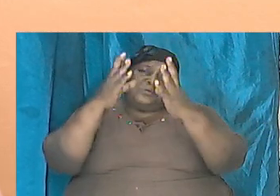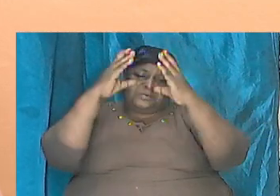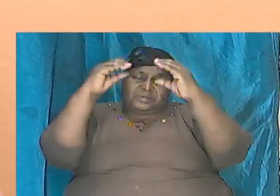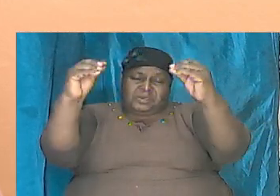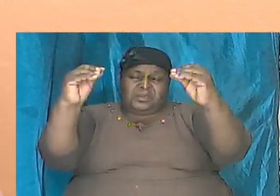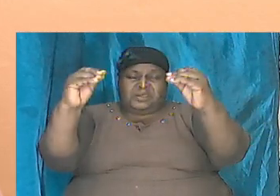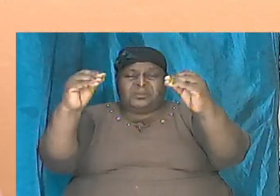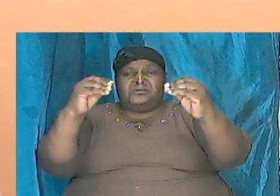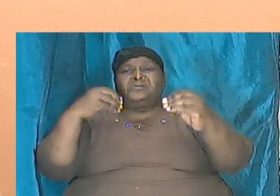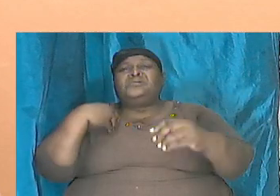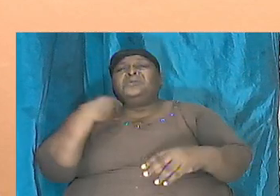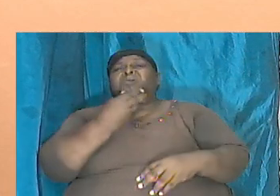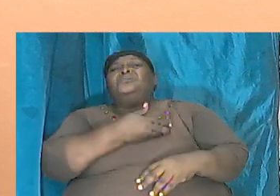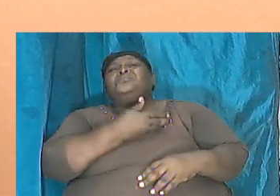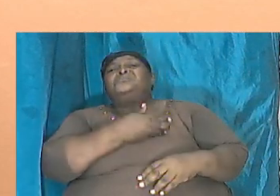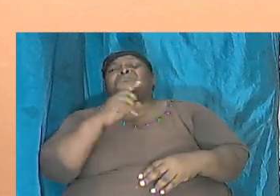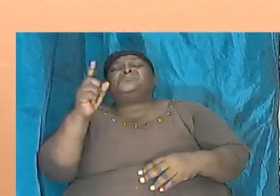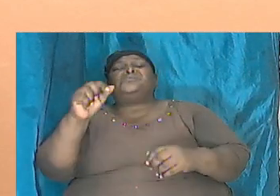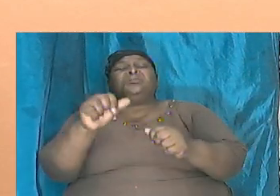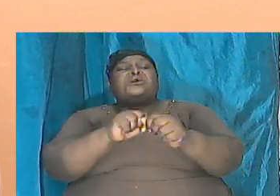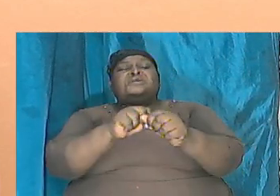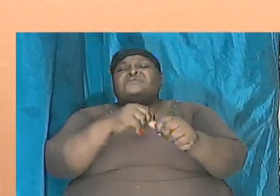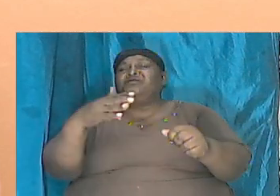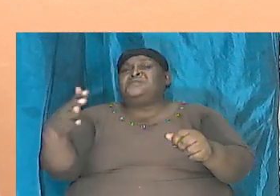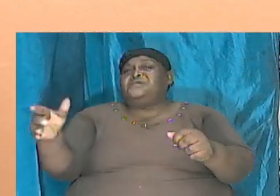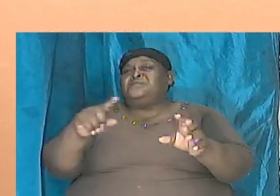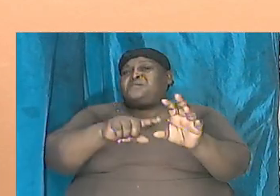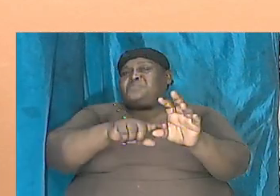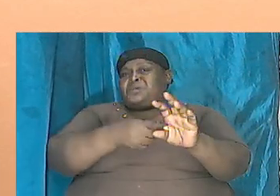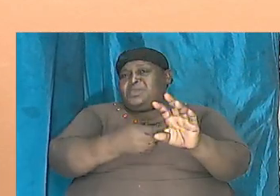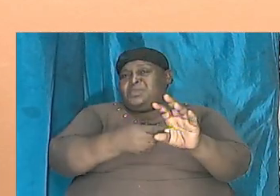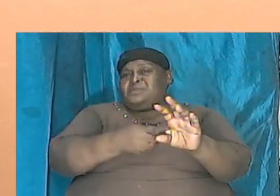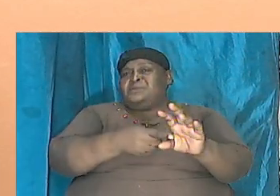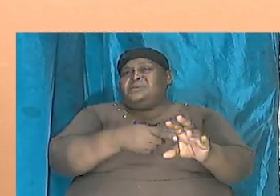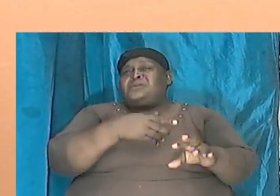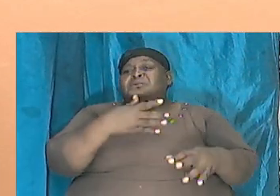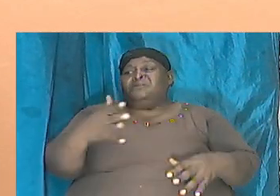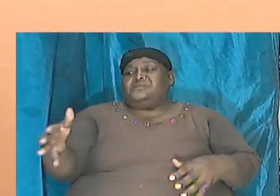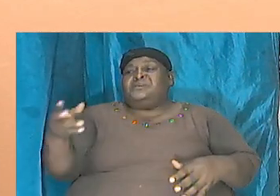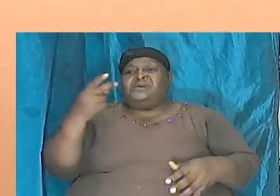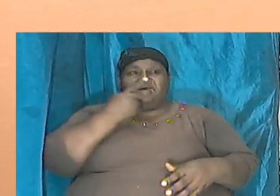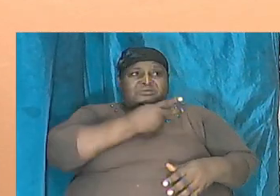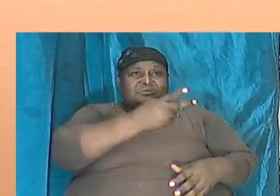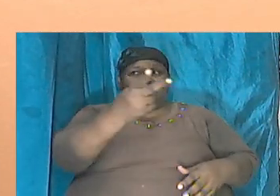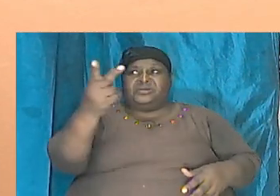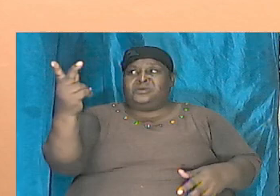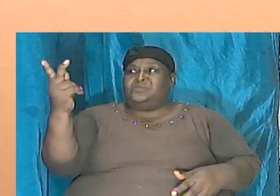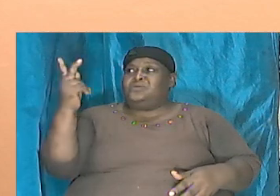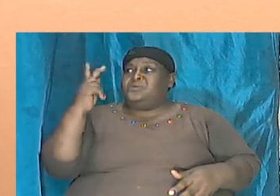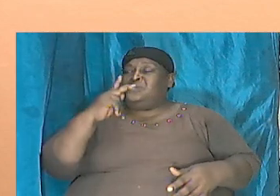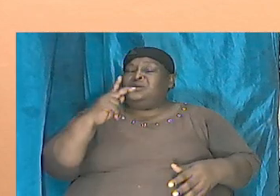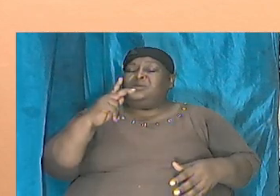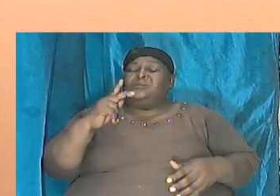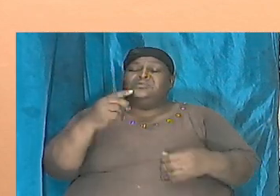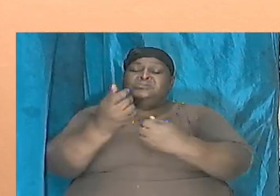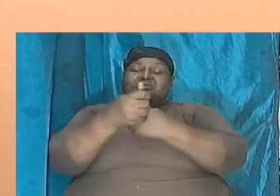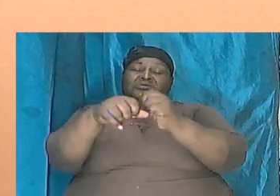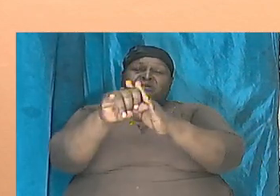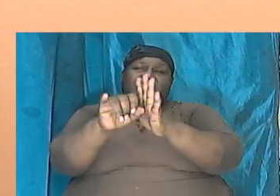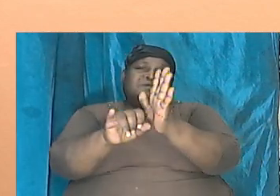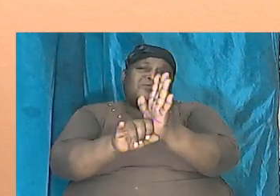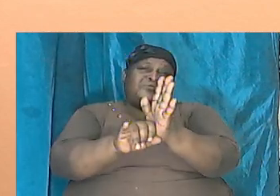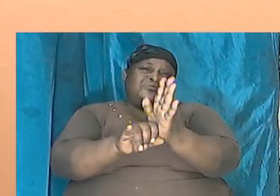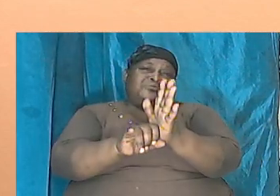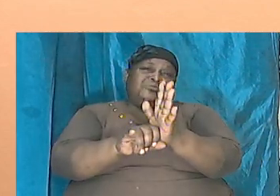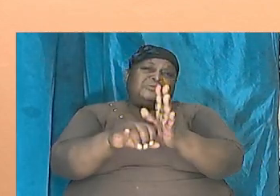started, the things that we are seeing around us, this whole business of salvation that we are in and we are heading